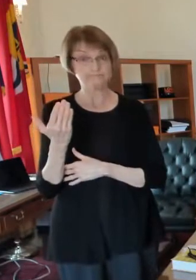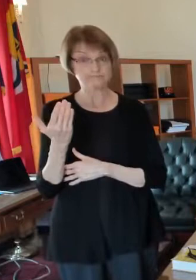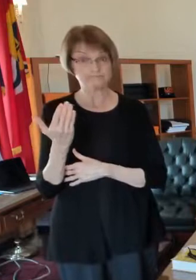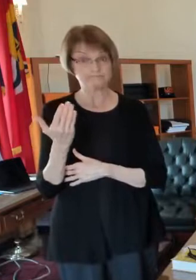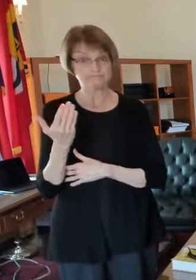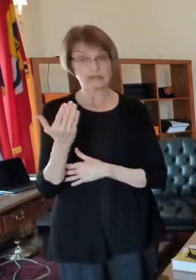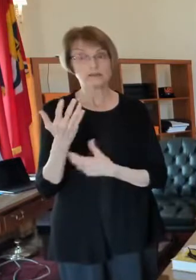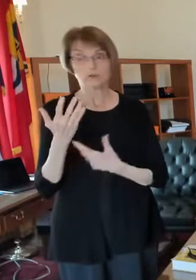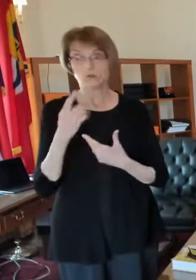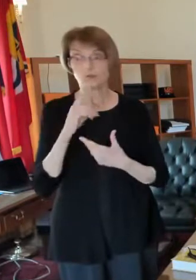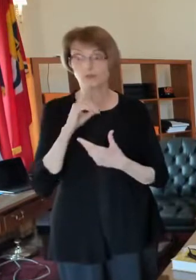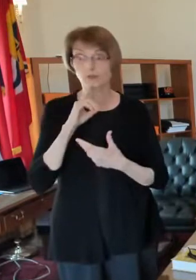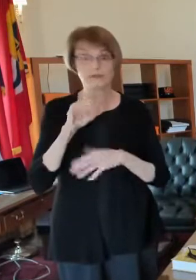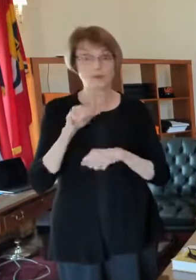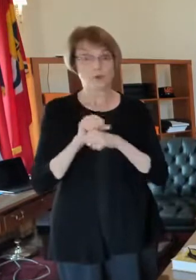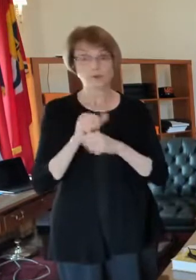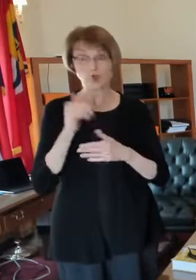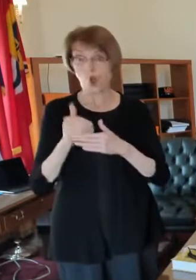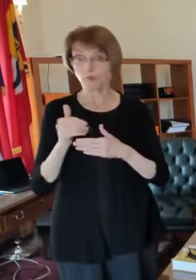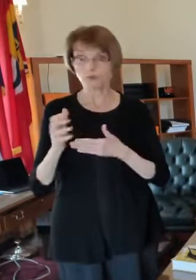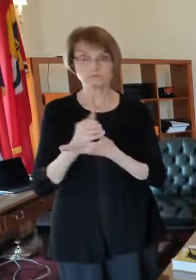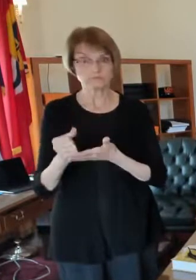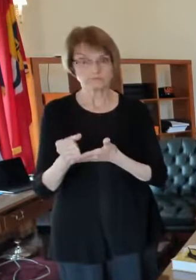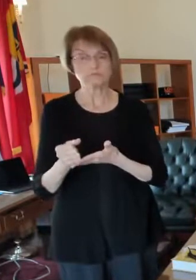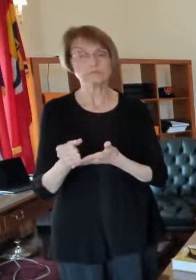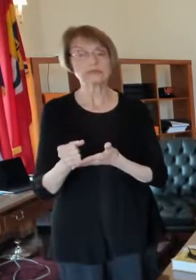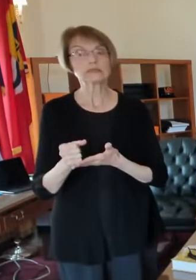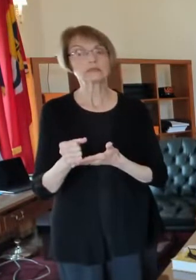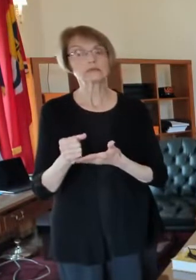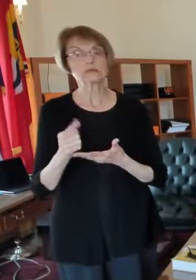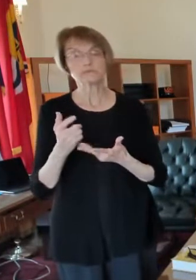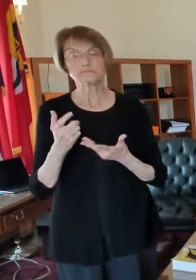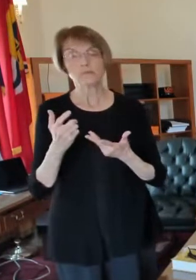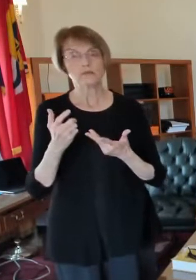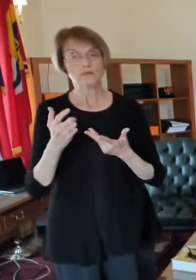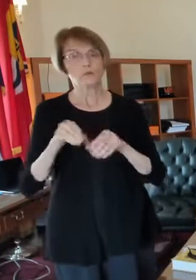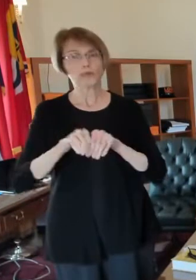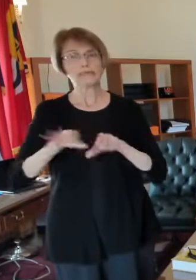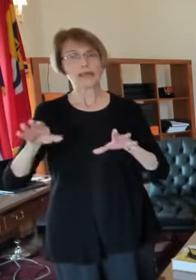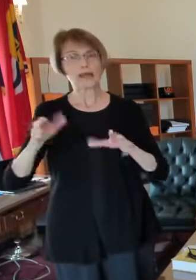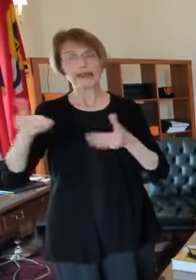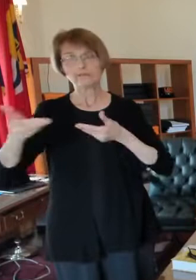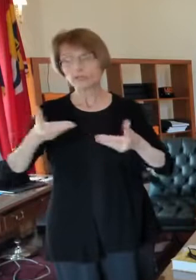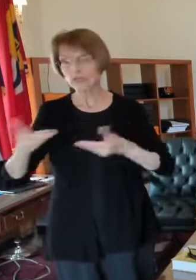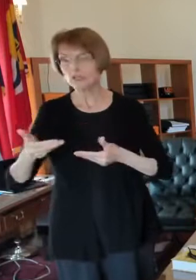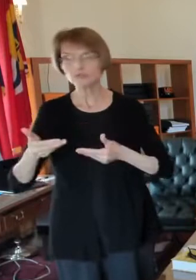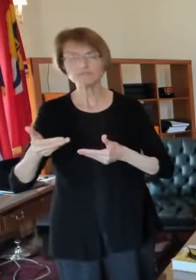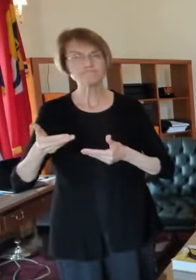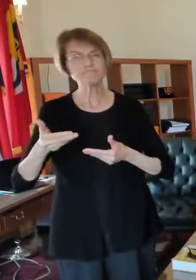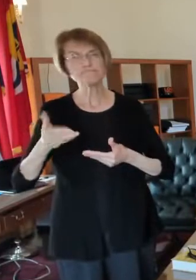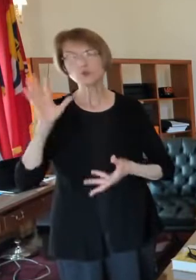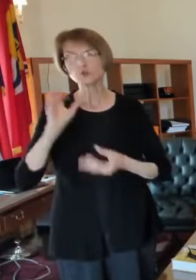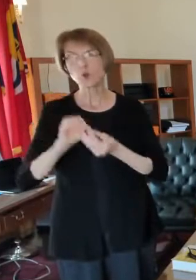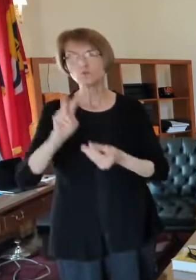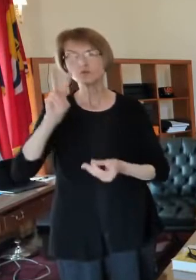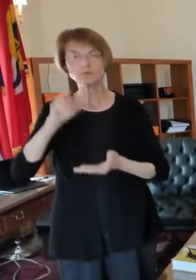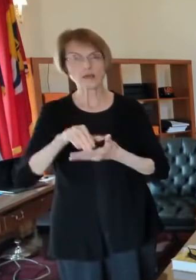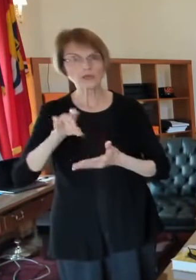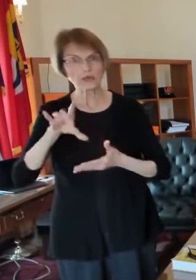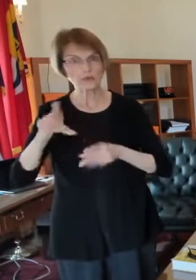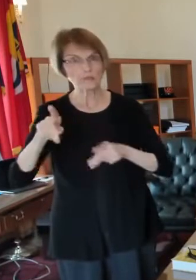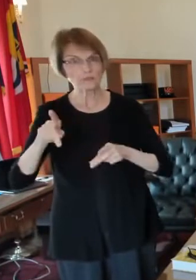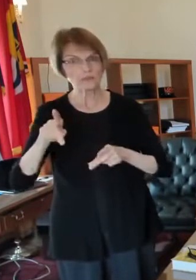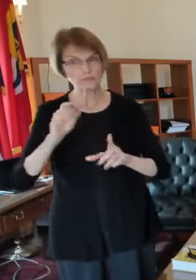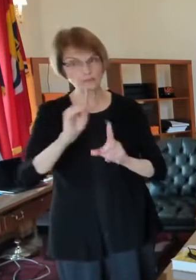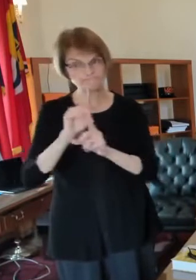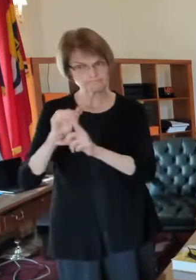almost full on appointments so if any of you got we sent uh an invitation to around 2 800 people uh